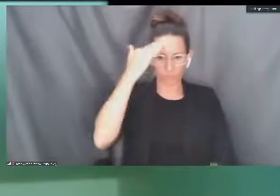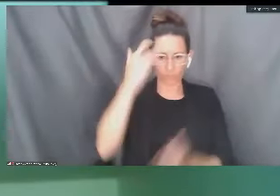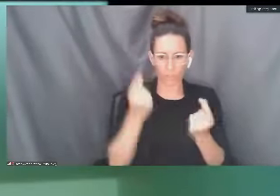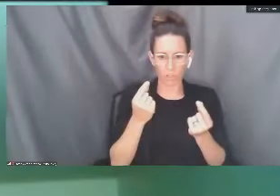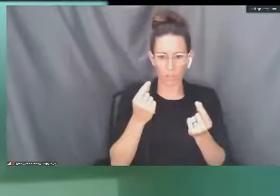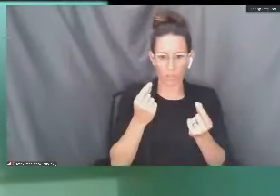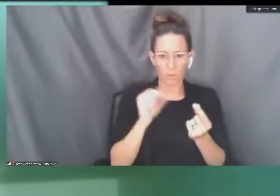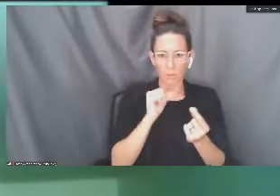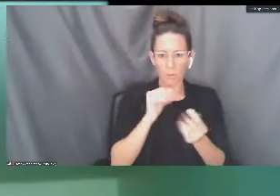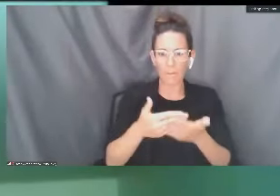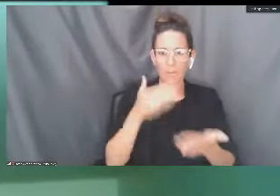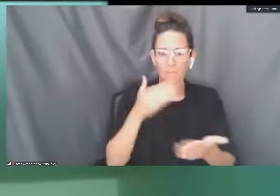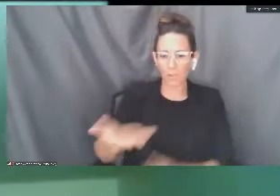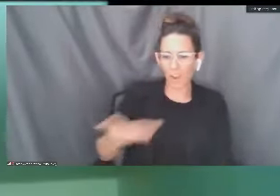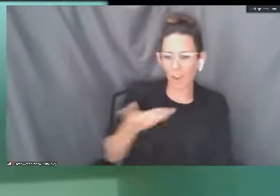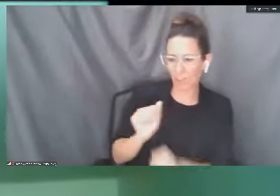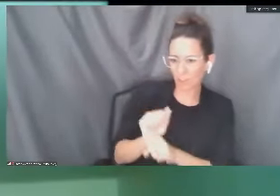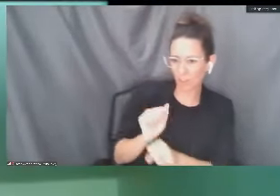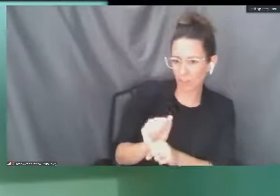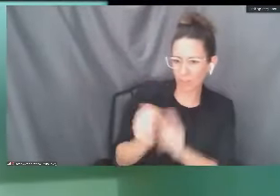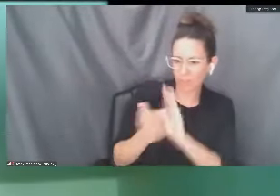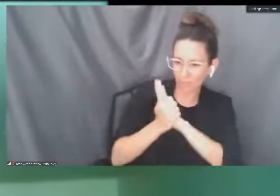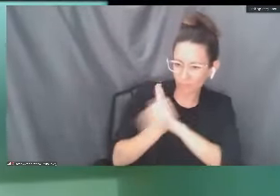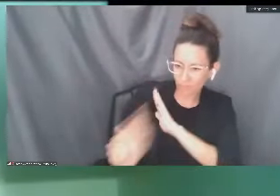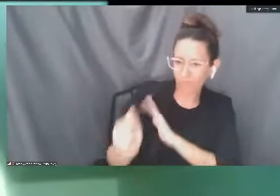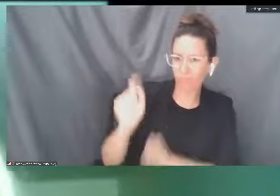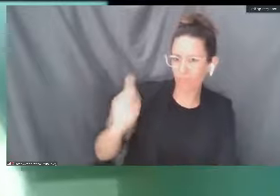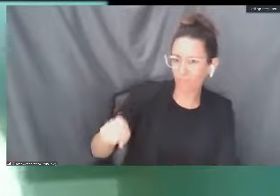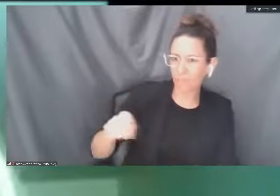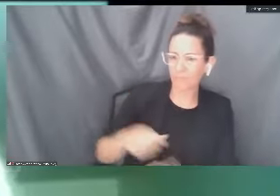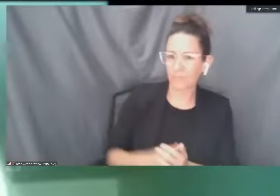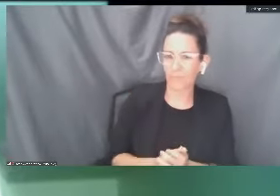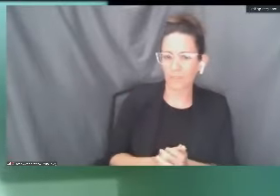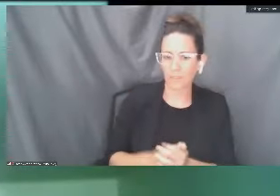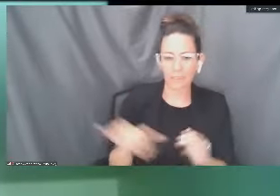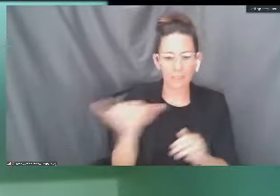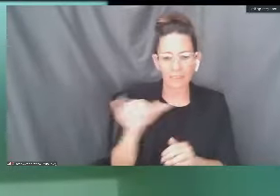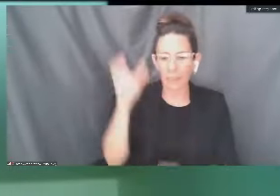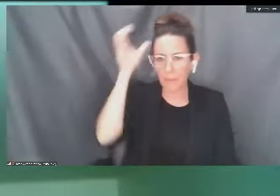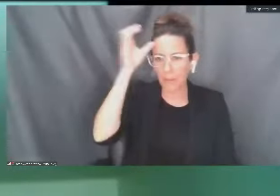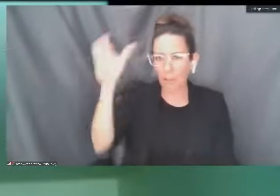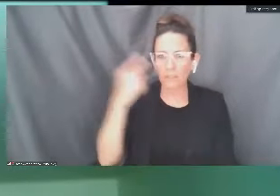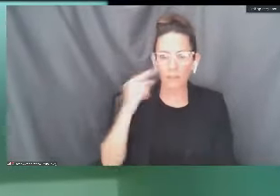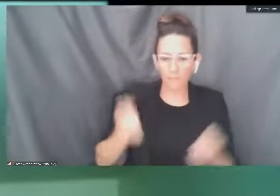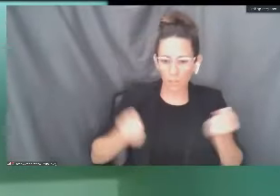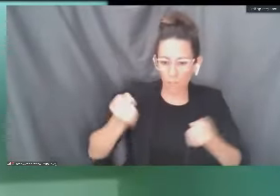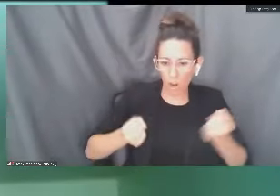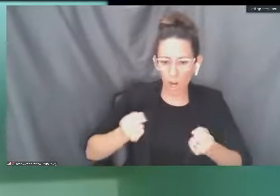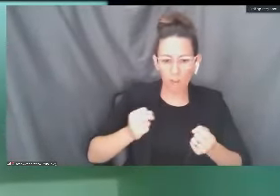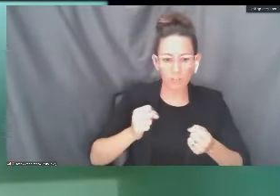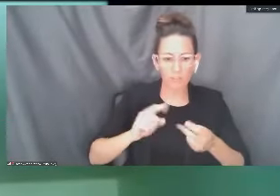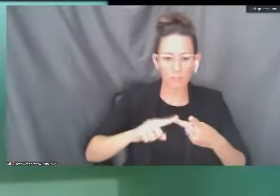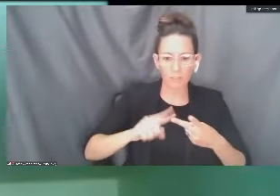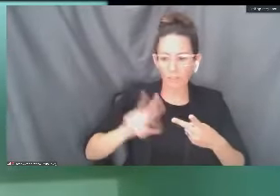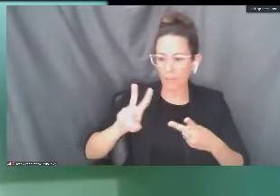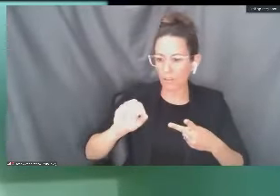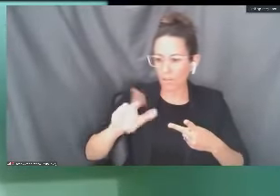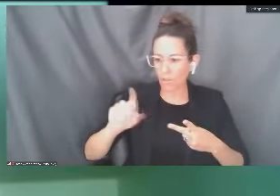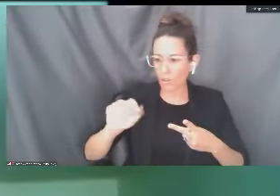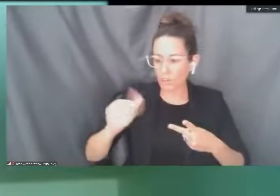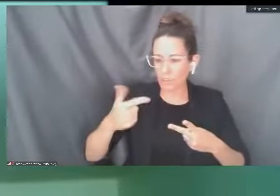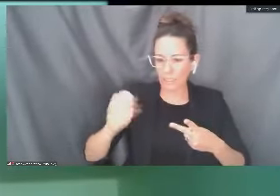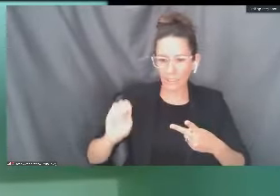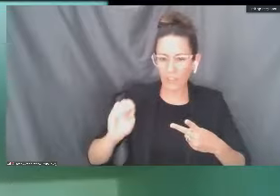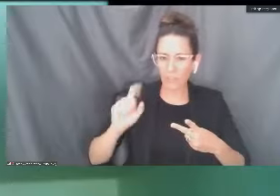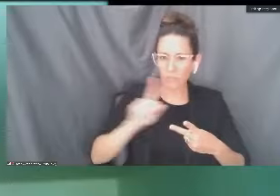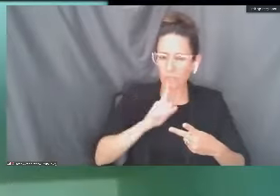and they're not going to hurt themselves. The same goes for classes such as auto, you know, working with high voltage equipment. That's partly